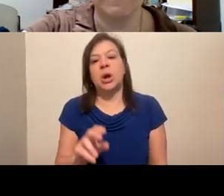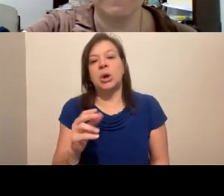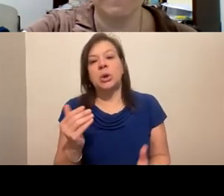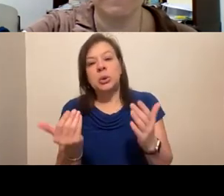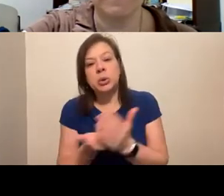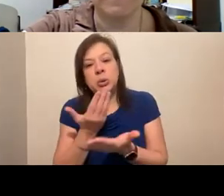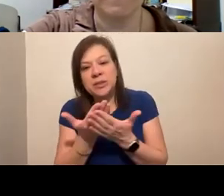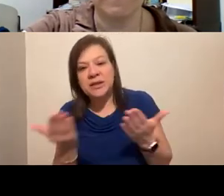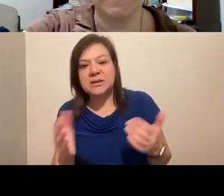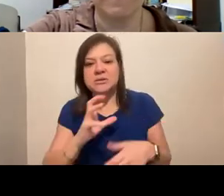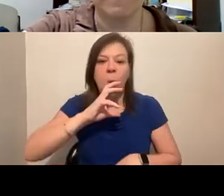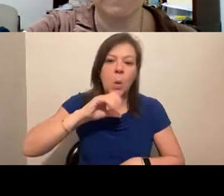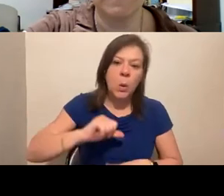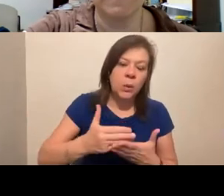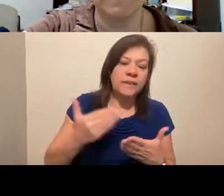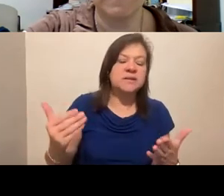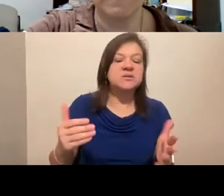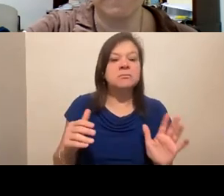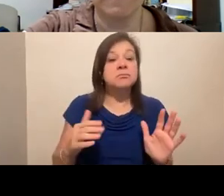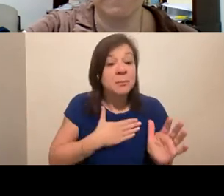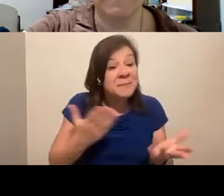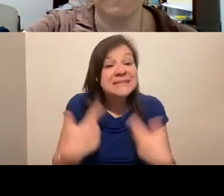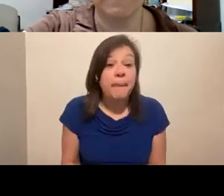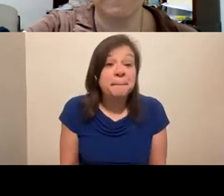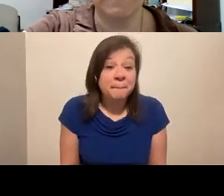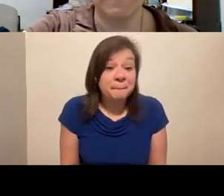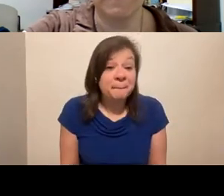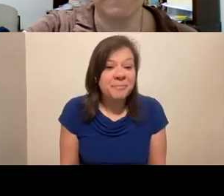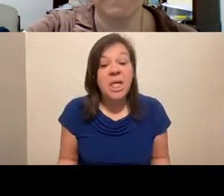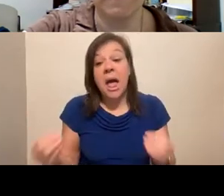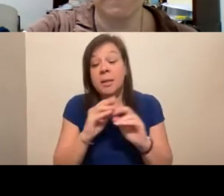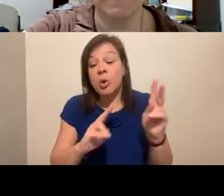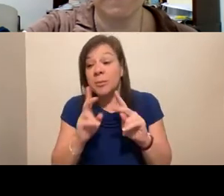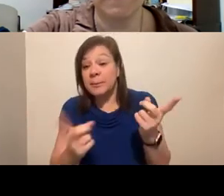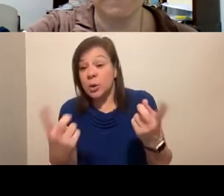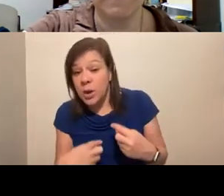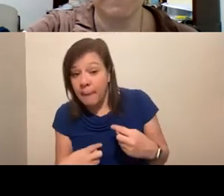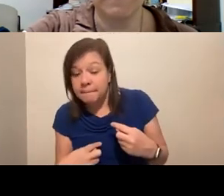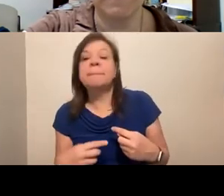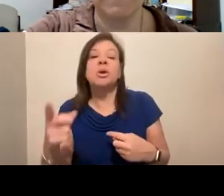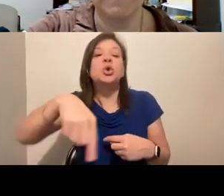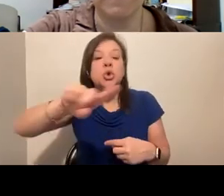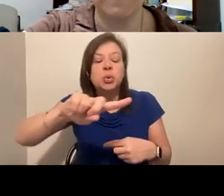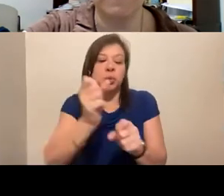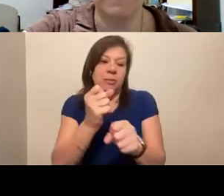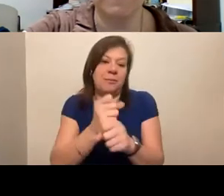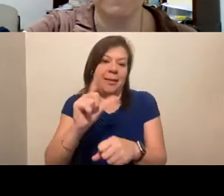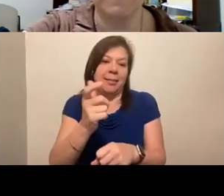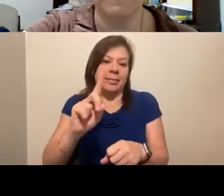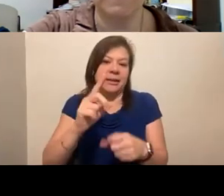old stuff. So yeah, please come. And the more people that come, you are really what makes LEAD work.